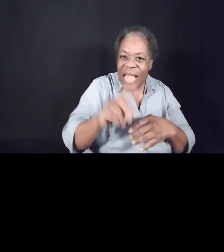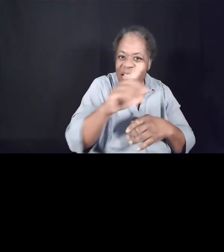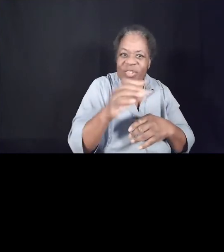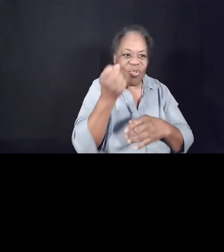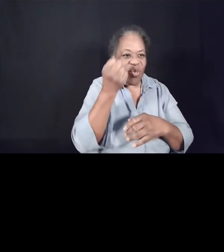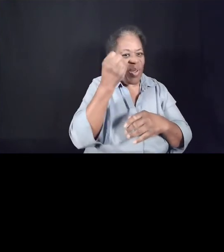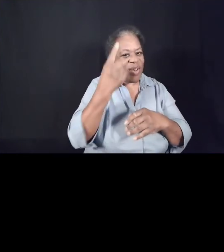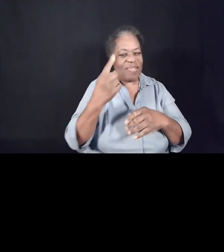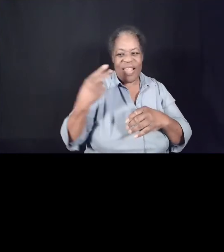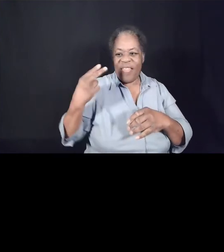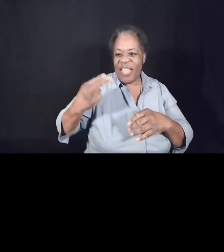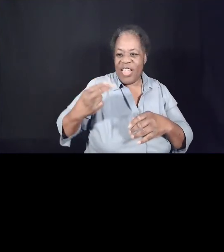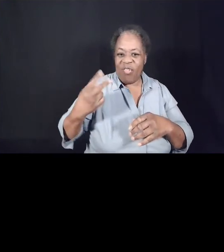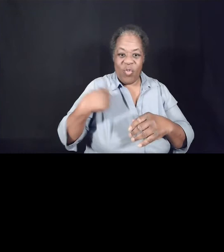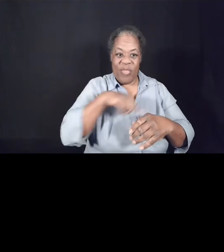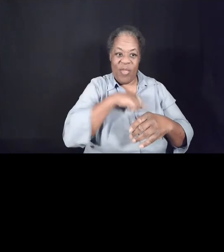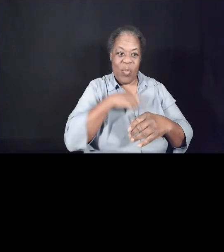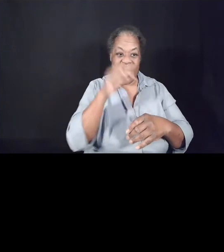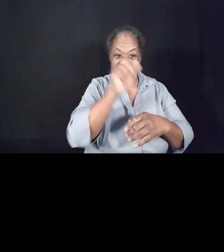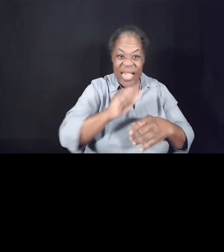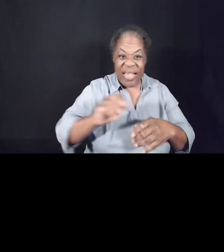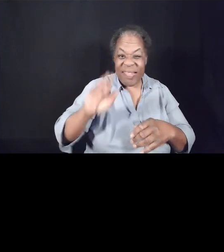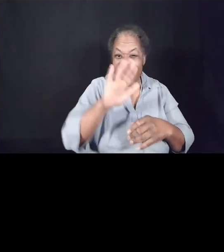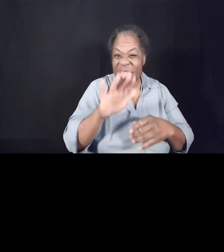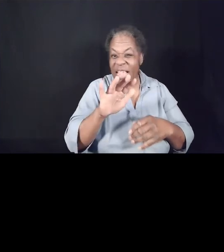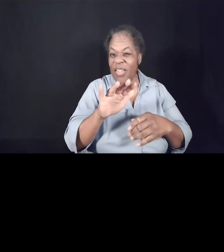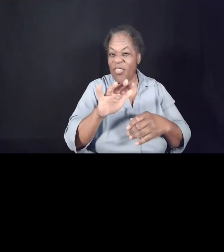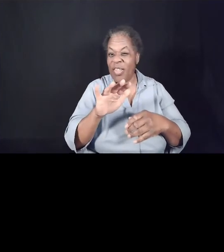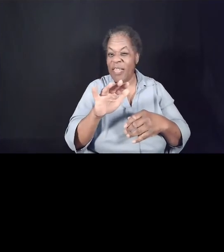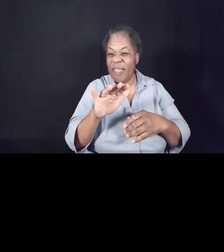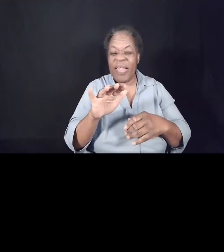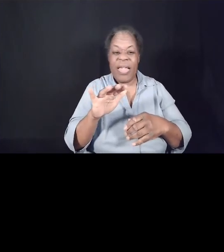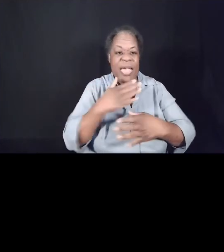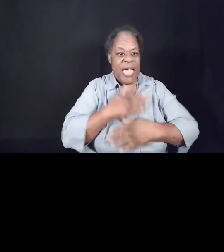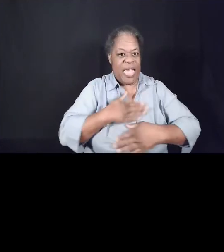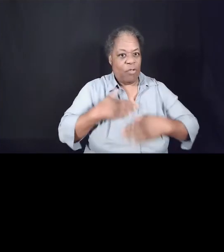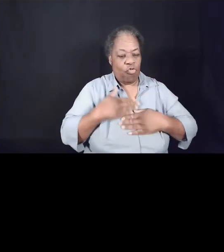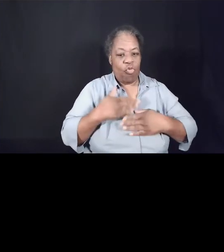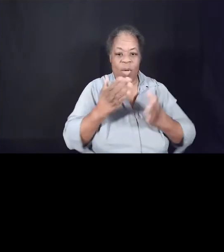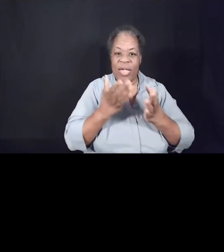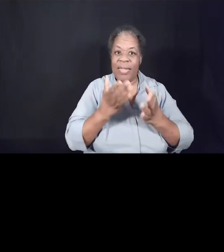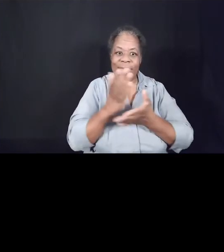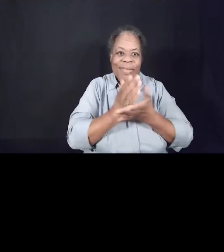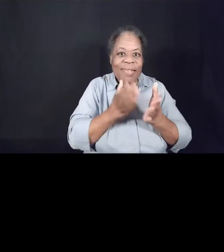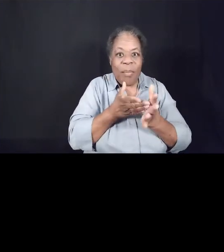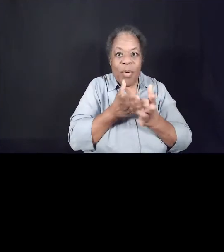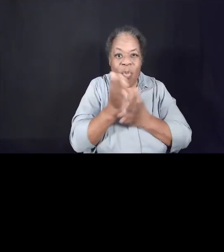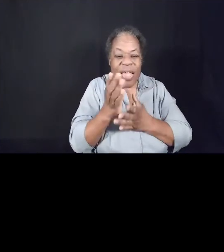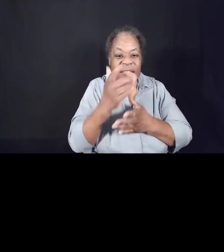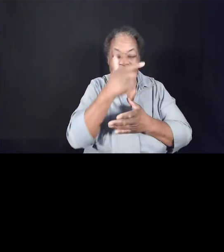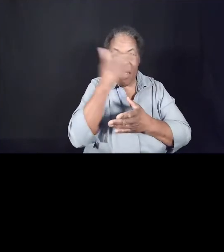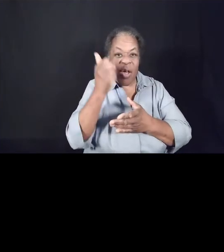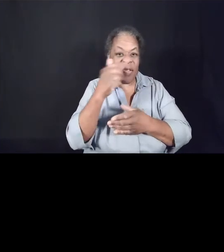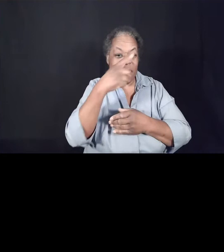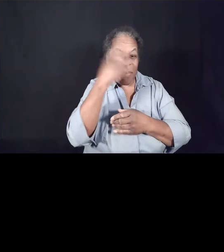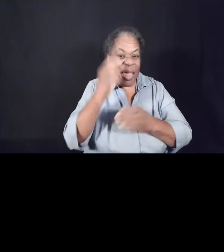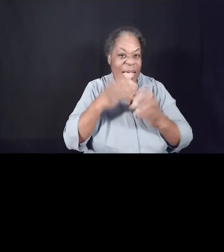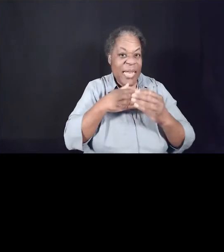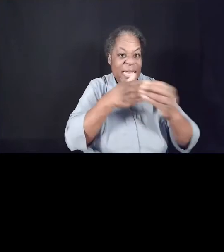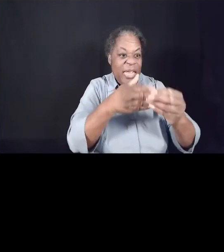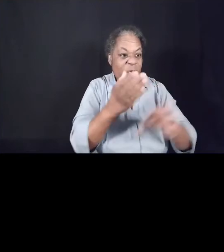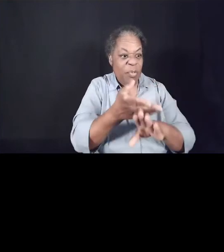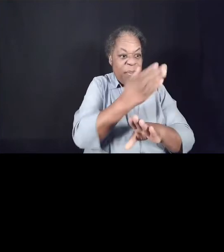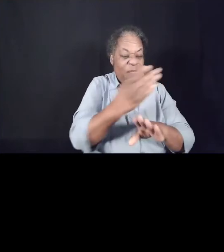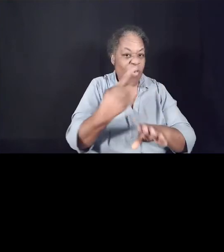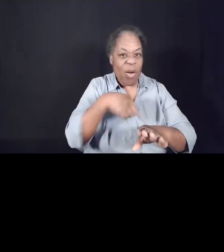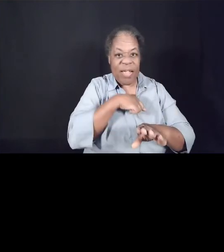enjoy certain civil rights because of the leaders that have come before us. so the more that we know history